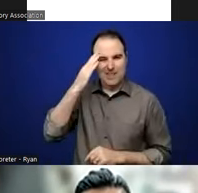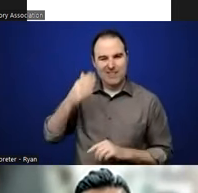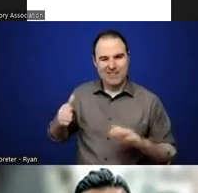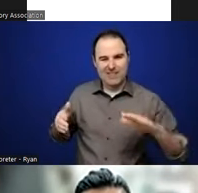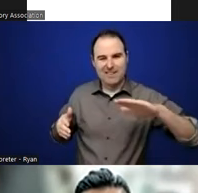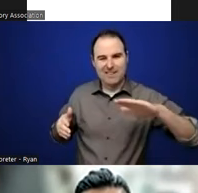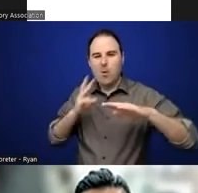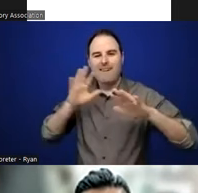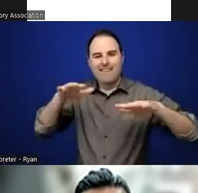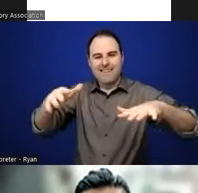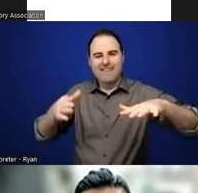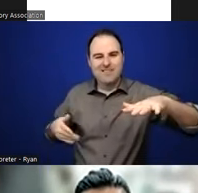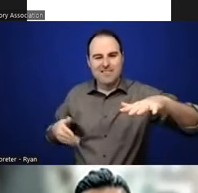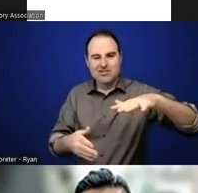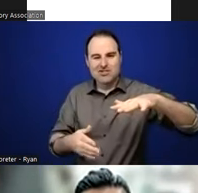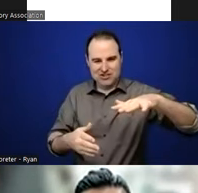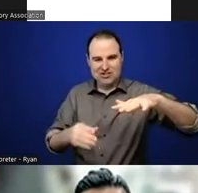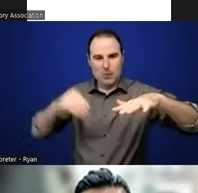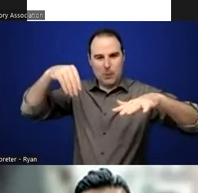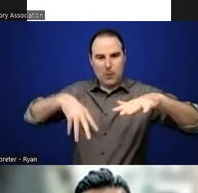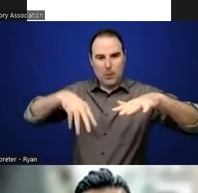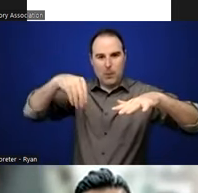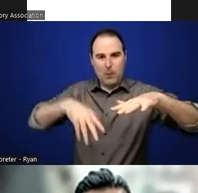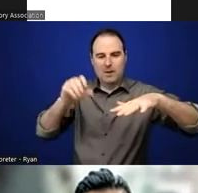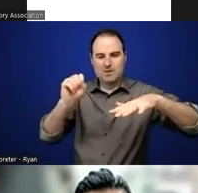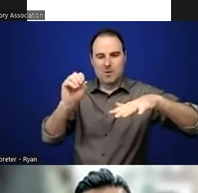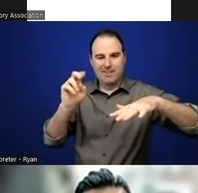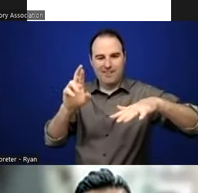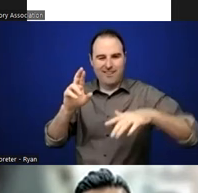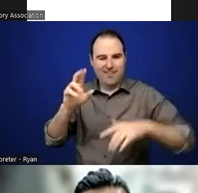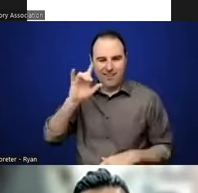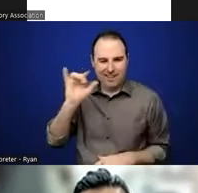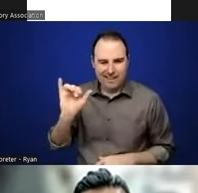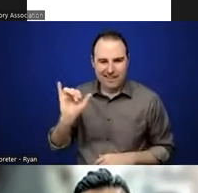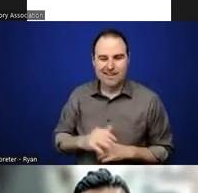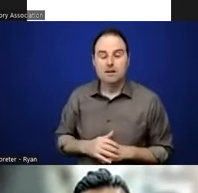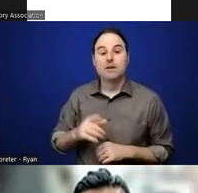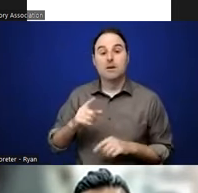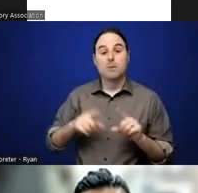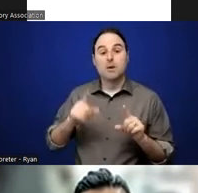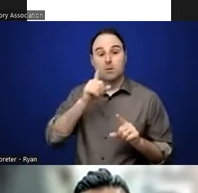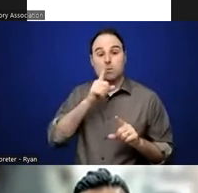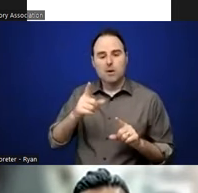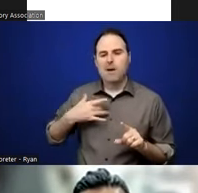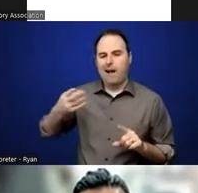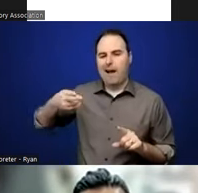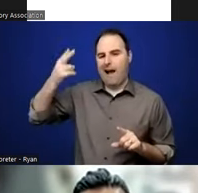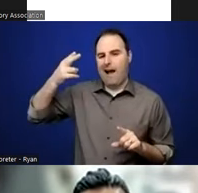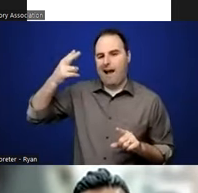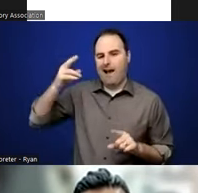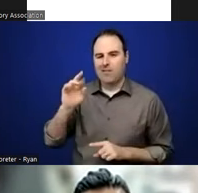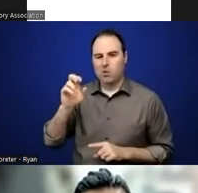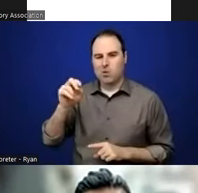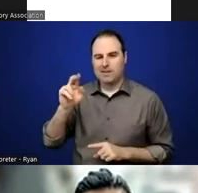it's usually like really higher, higher frequencies and not necessarily the lower part of someone's voice. So limitations inside of